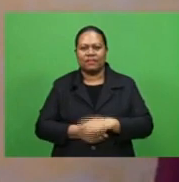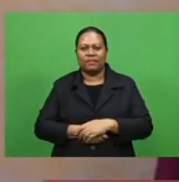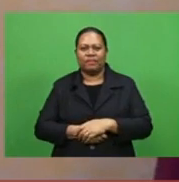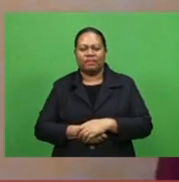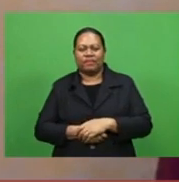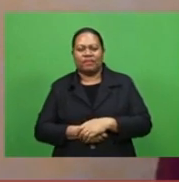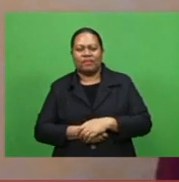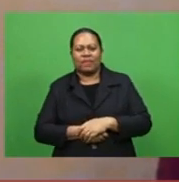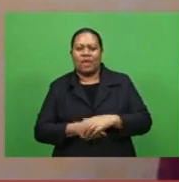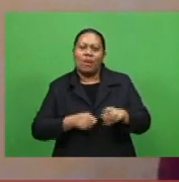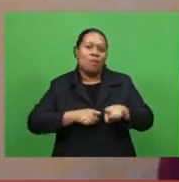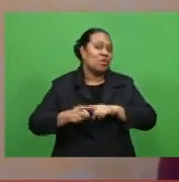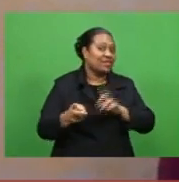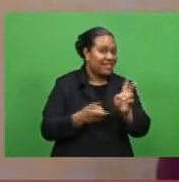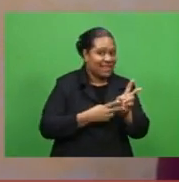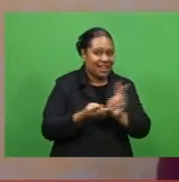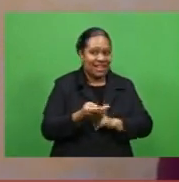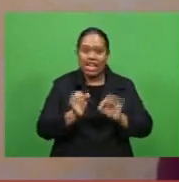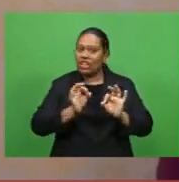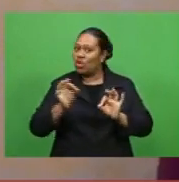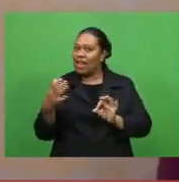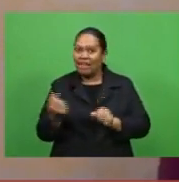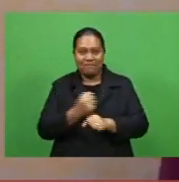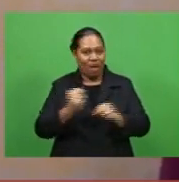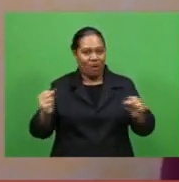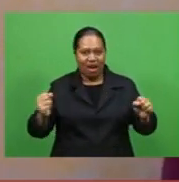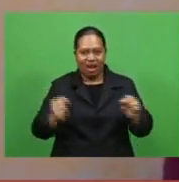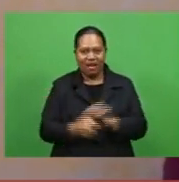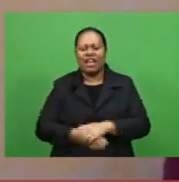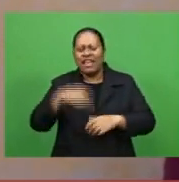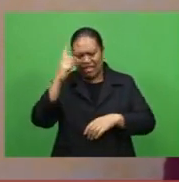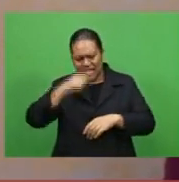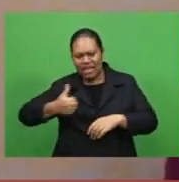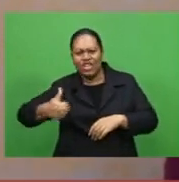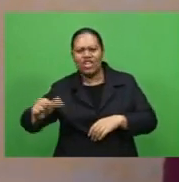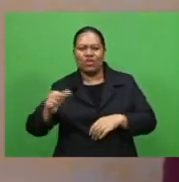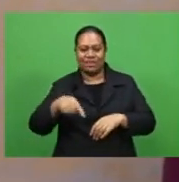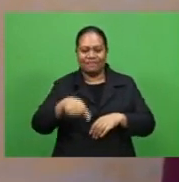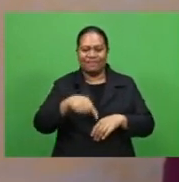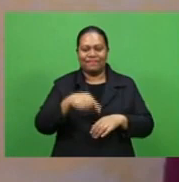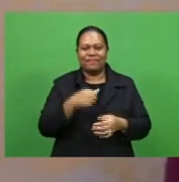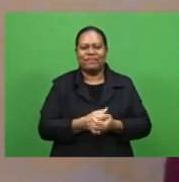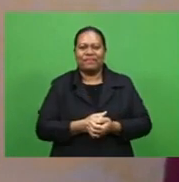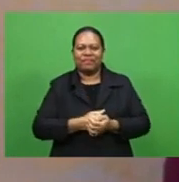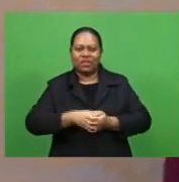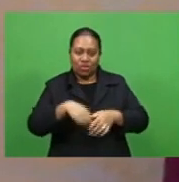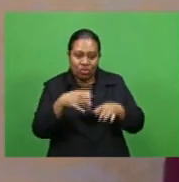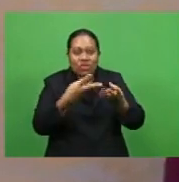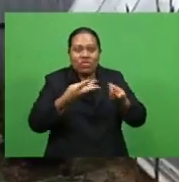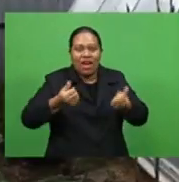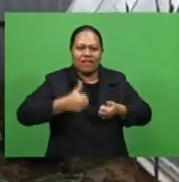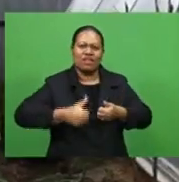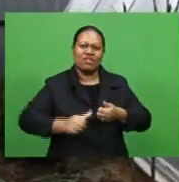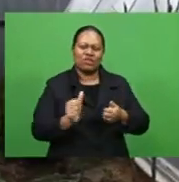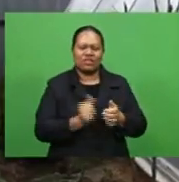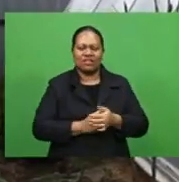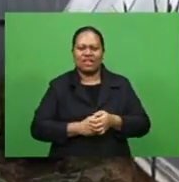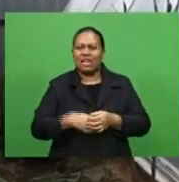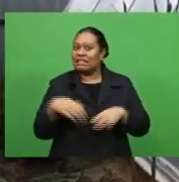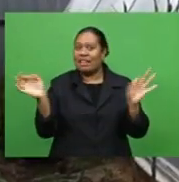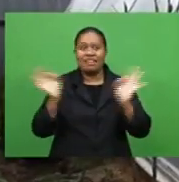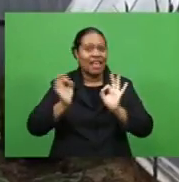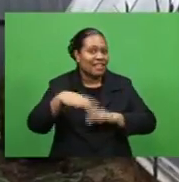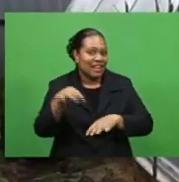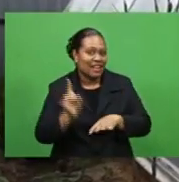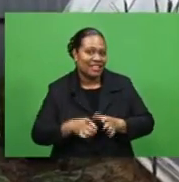villagers do not have sufficient power so they can use the existing dryers that people aren't even there is no electricity